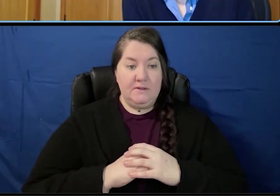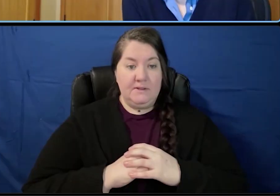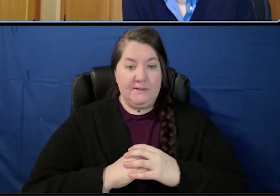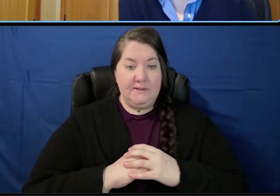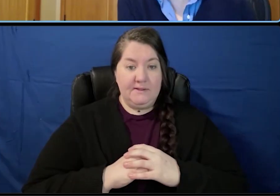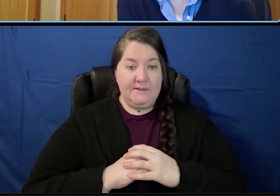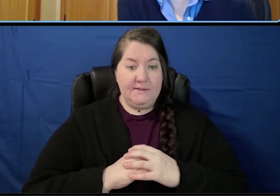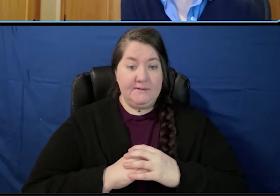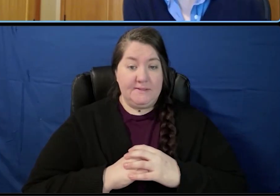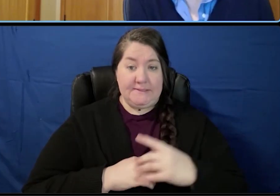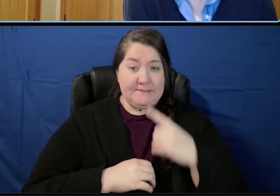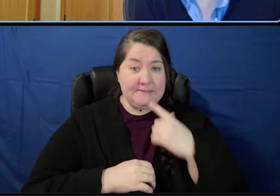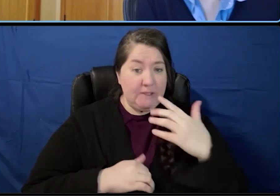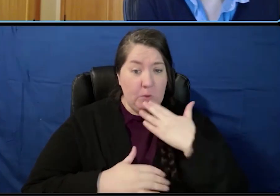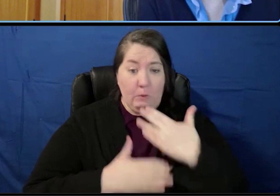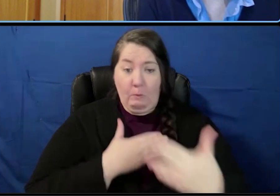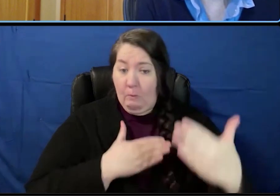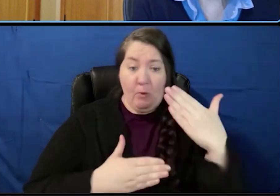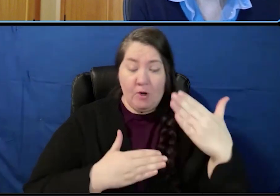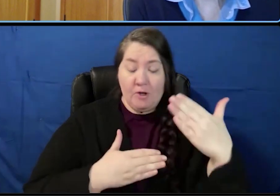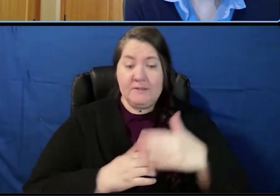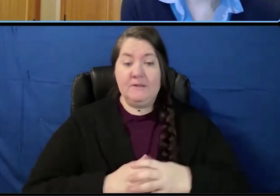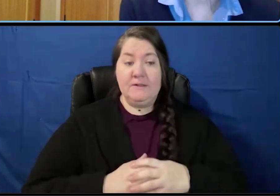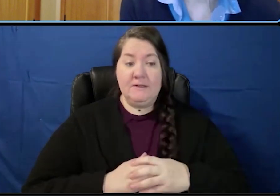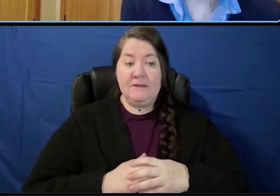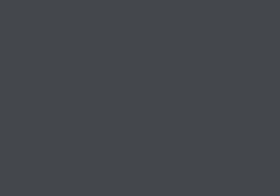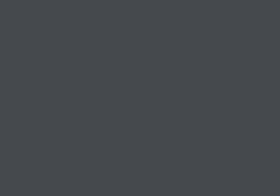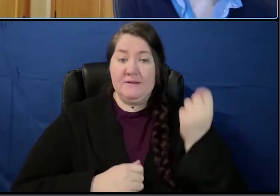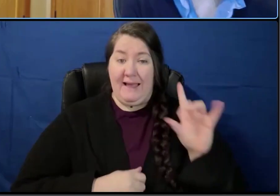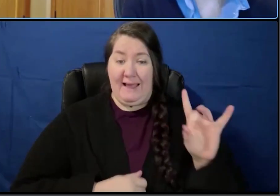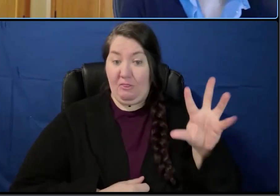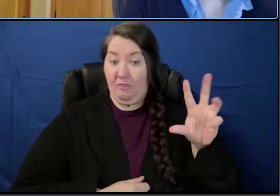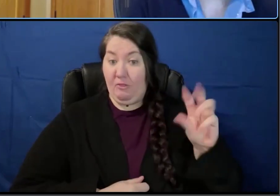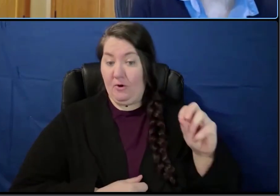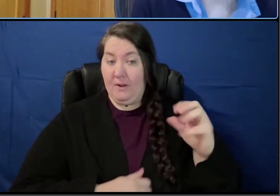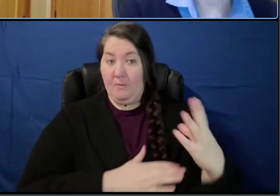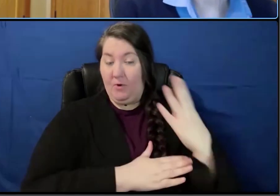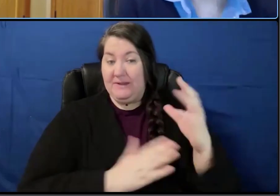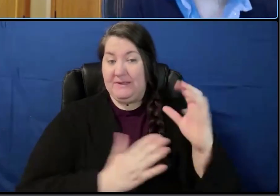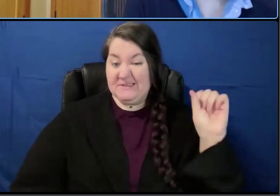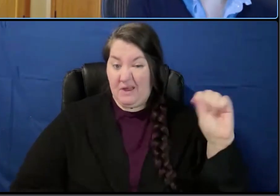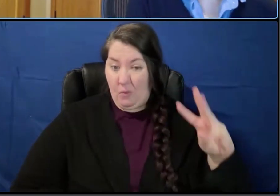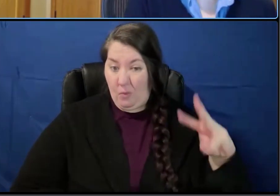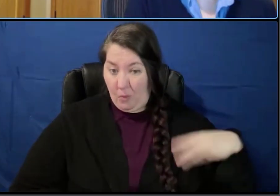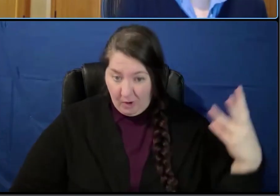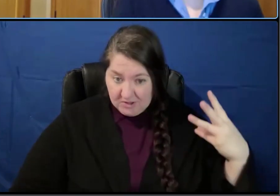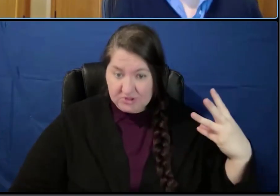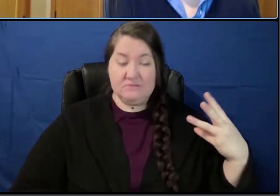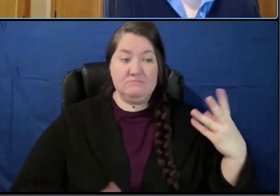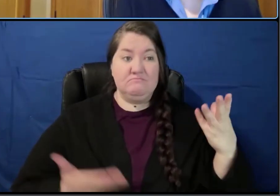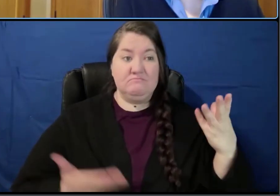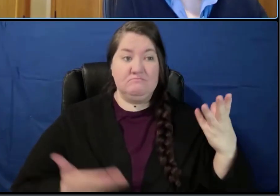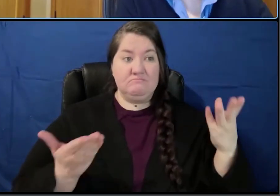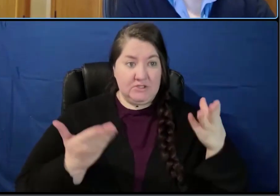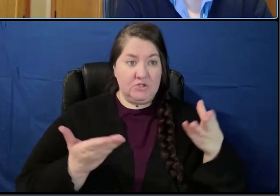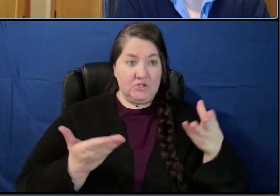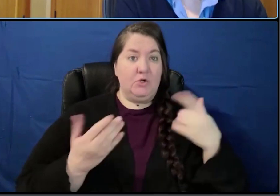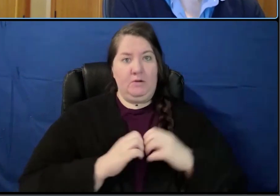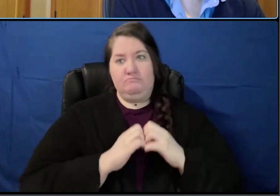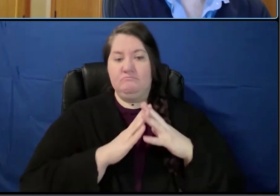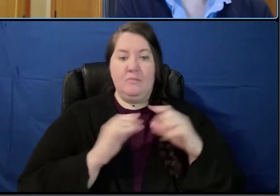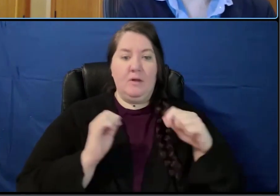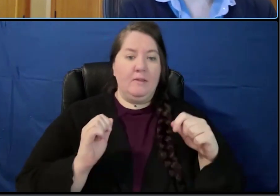I will say good morning. We're in, it's 830 in the morning in Seattle, Washington, where we are launching this